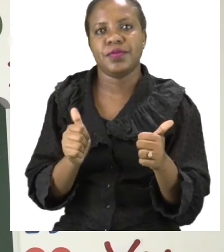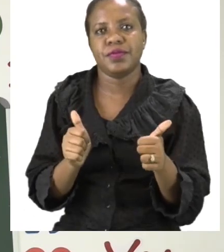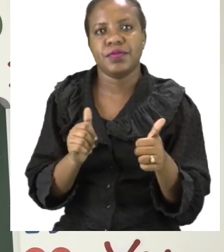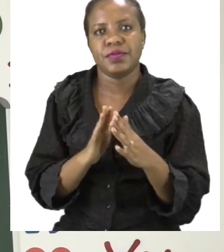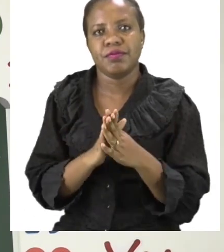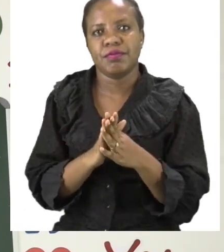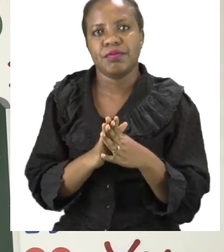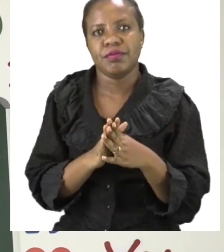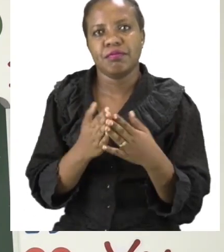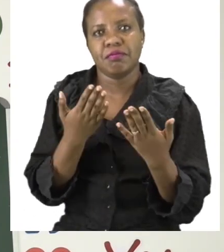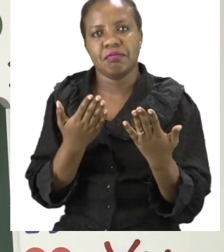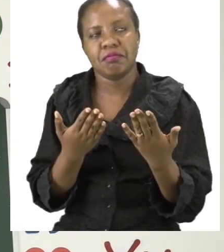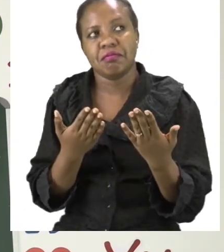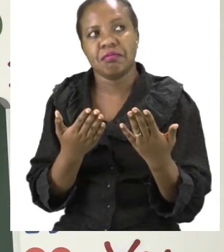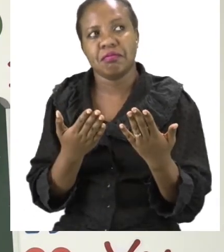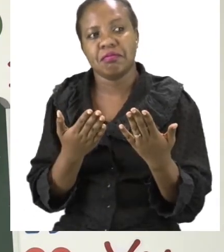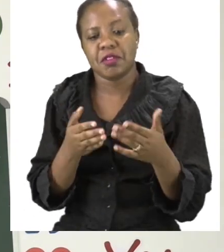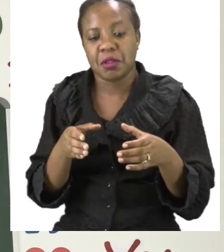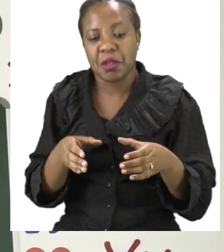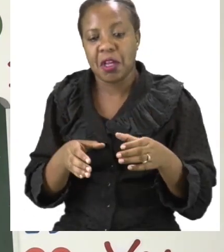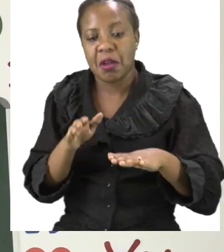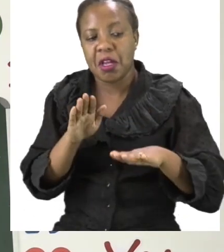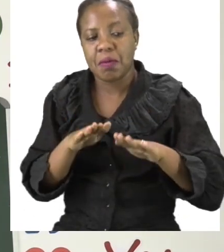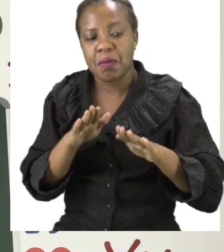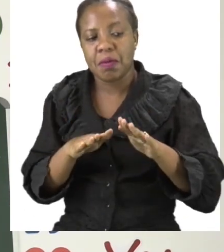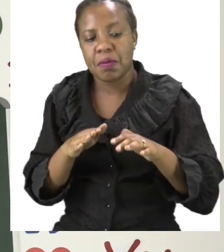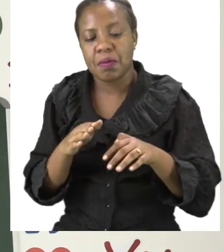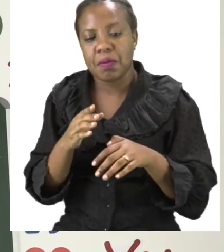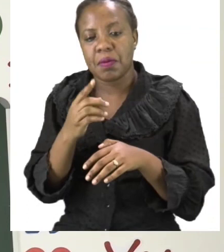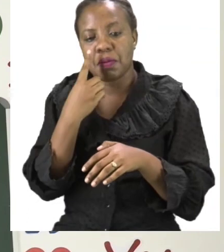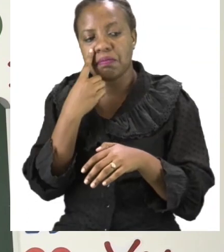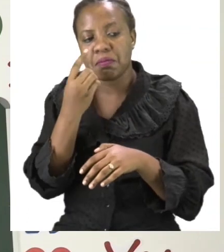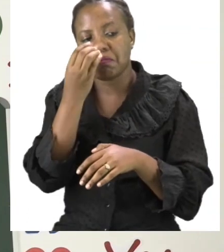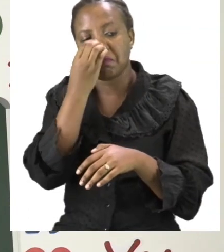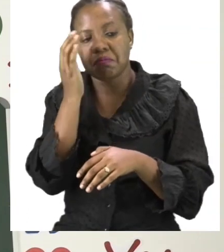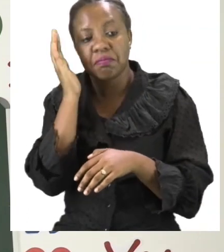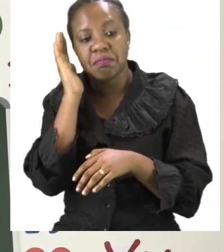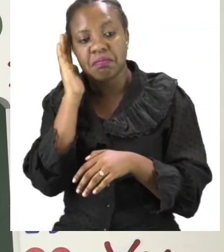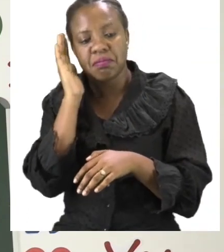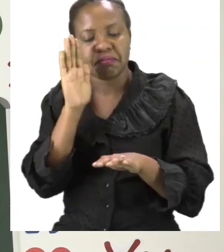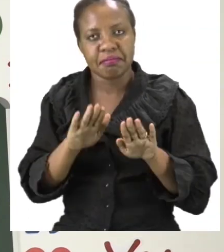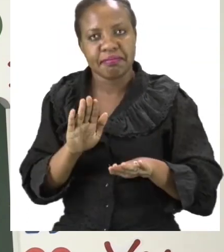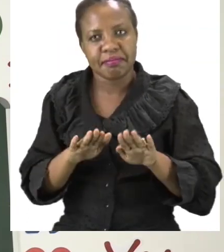if we can call Sashi with our special traditional drum. Sashi!